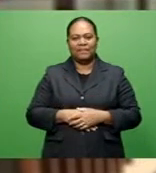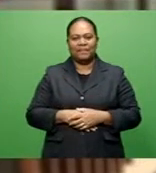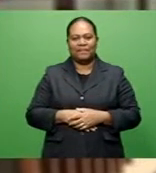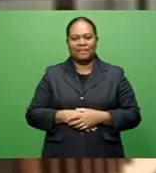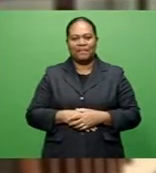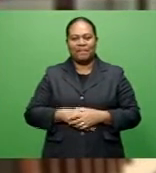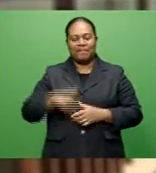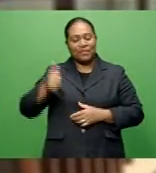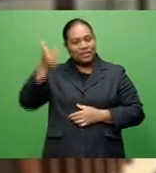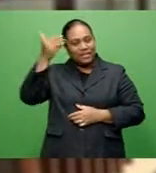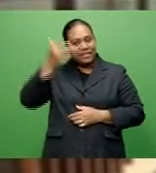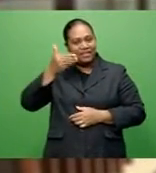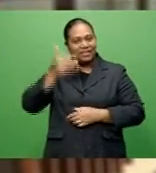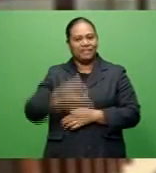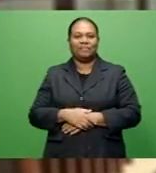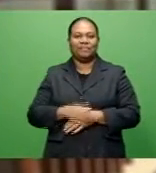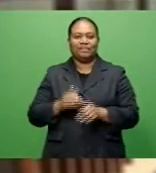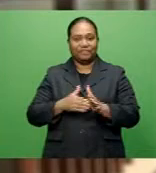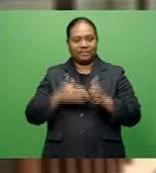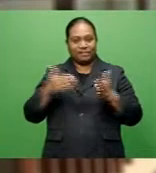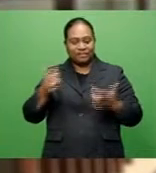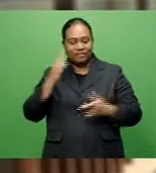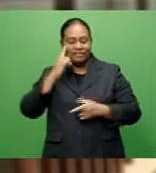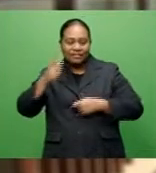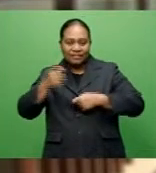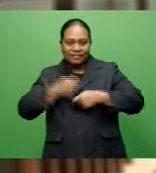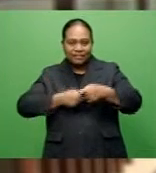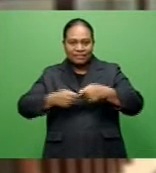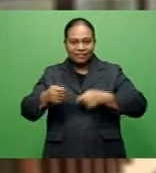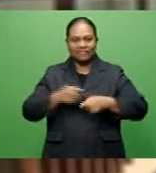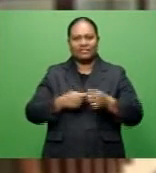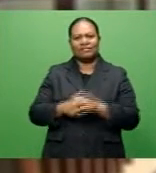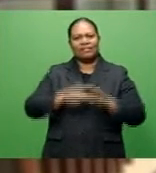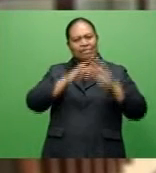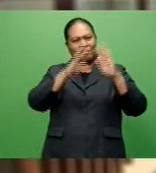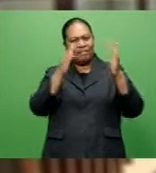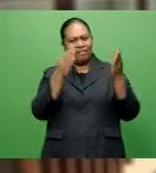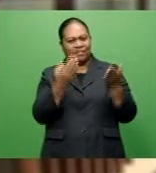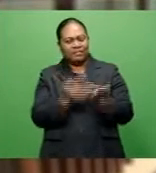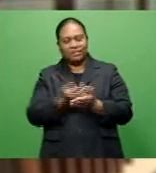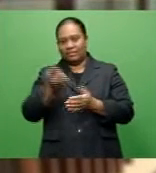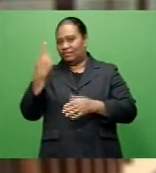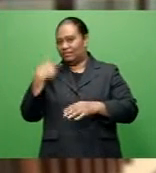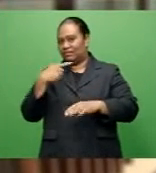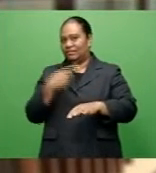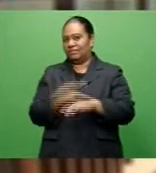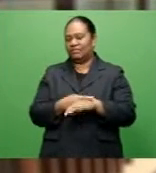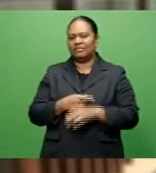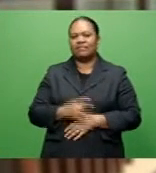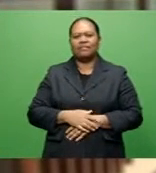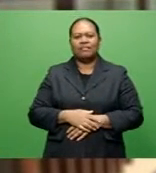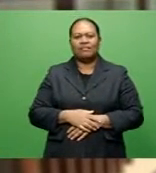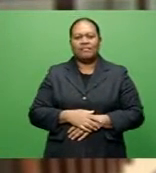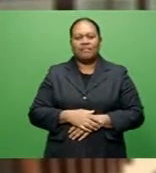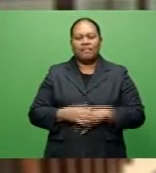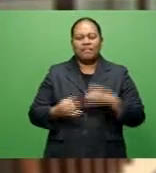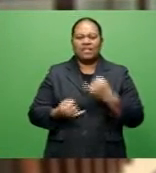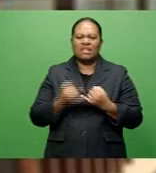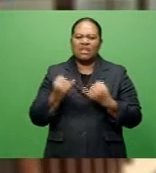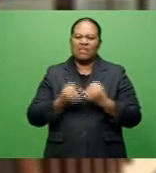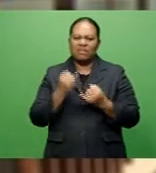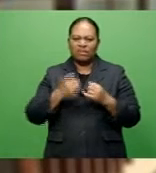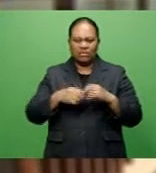Good evening. Looking at the latest in markets, global shares rebounded from last week's steep sell-off, while silver prices